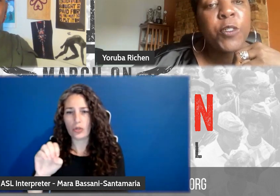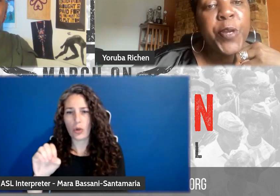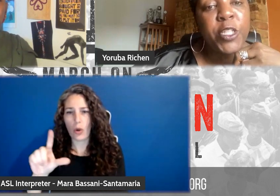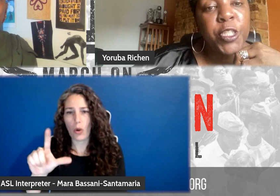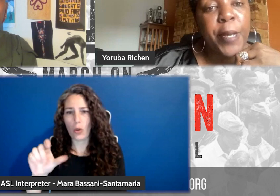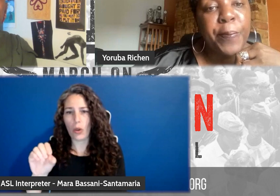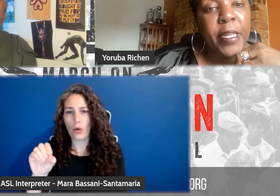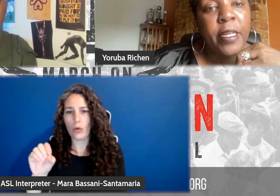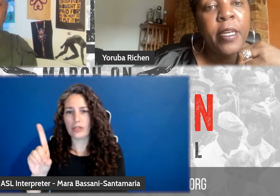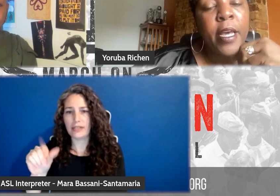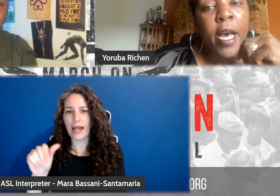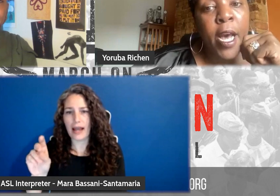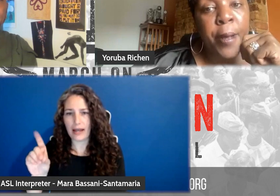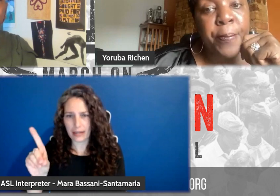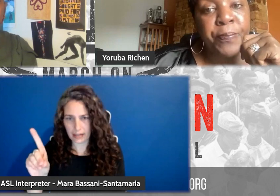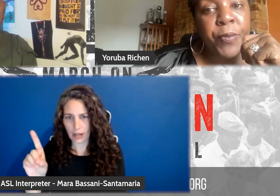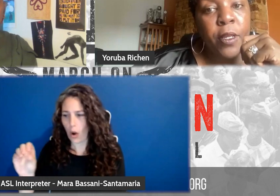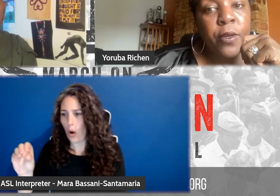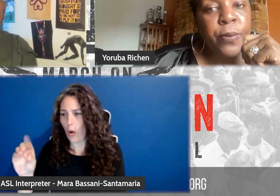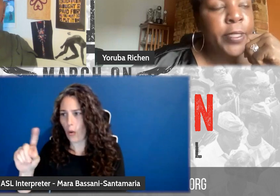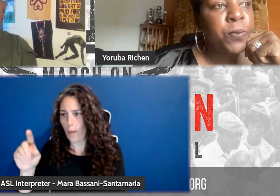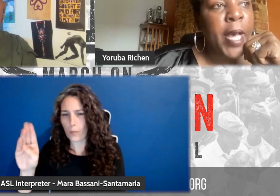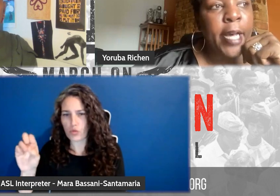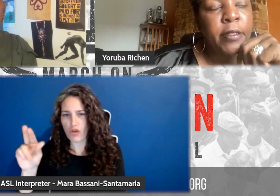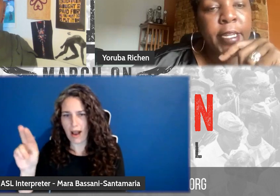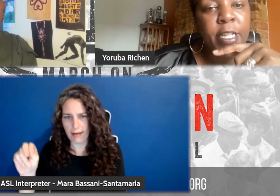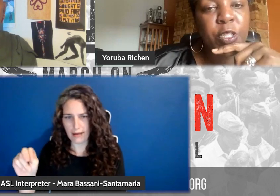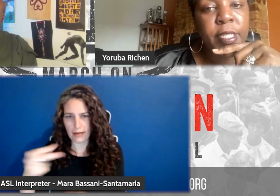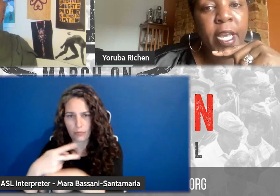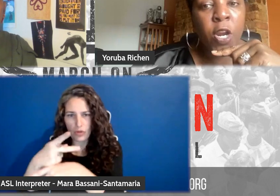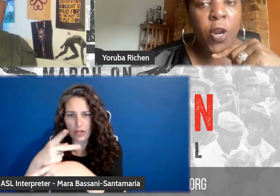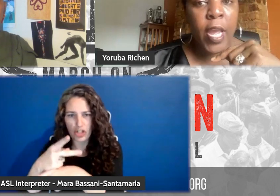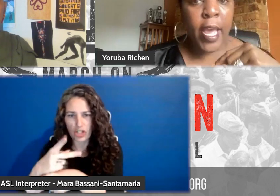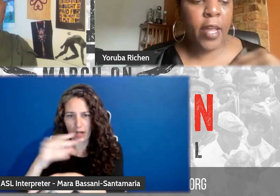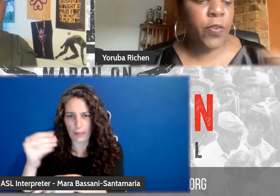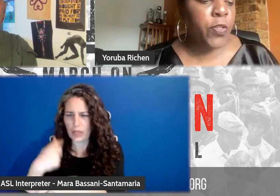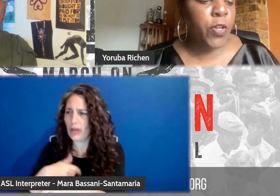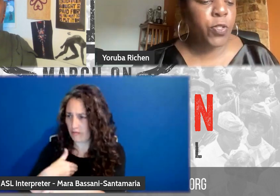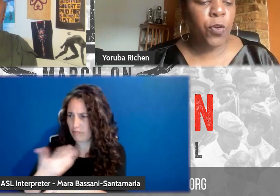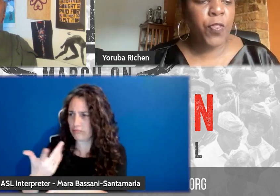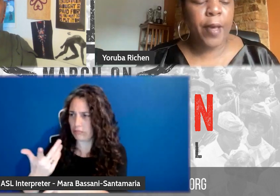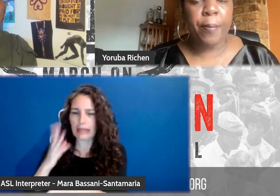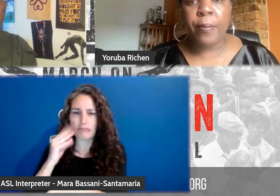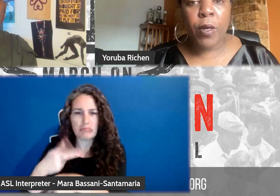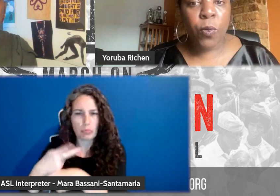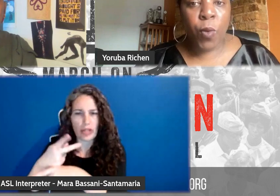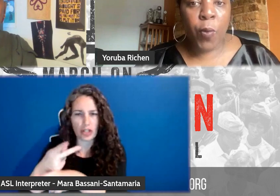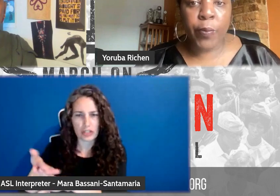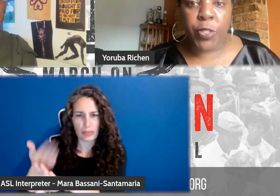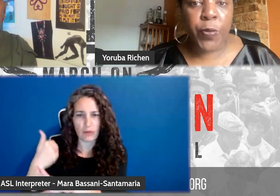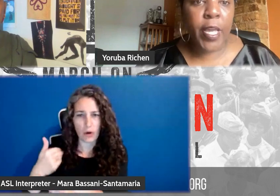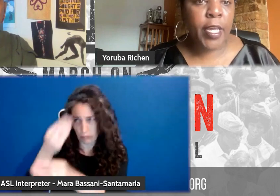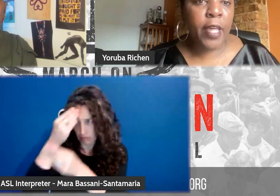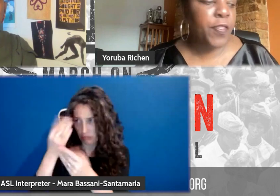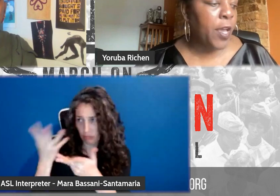O'Brien's production company. We had connections there and, you know, told them what we were doing. And they